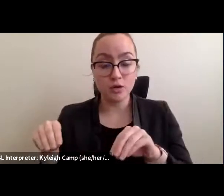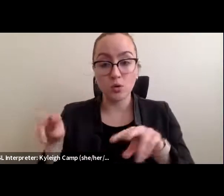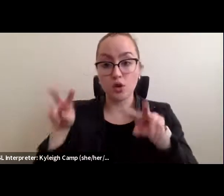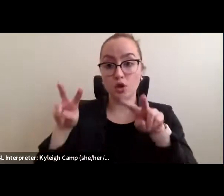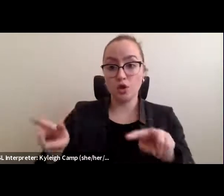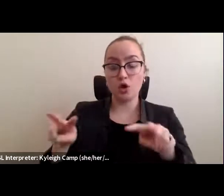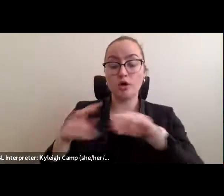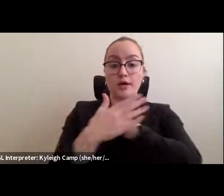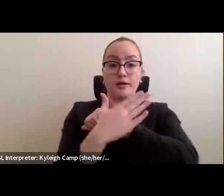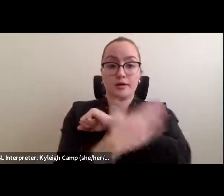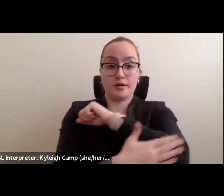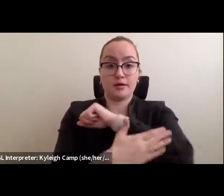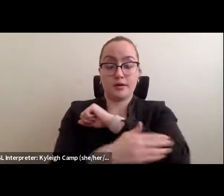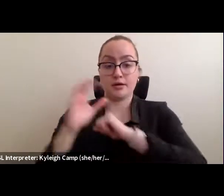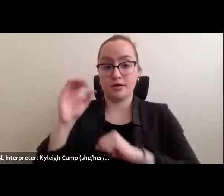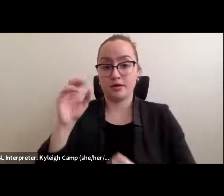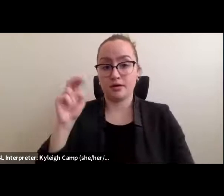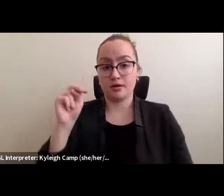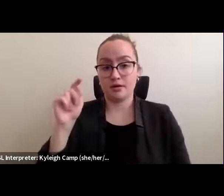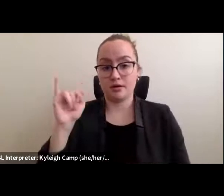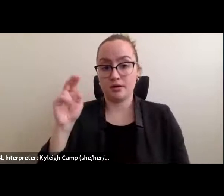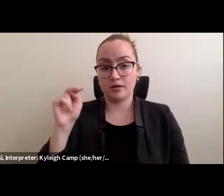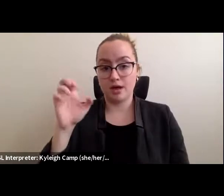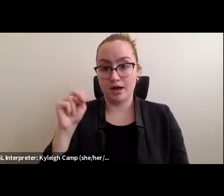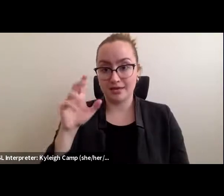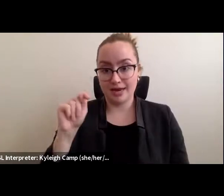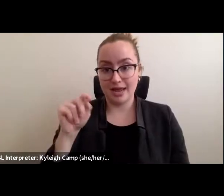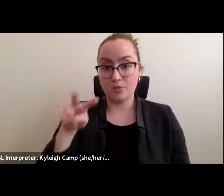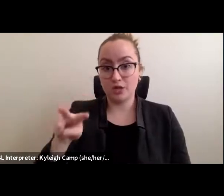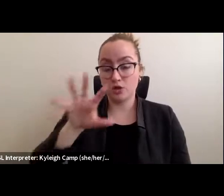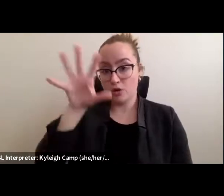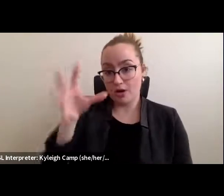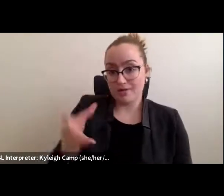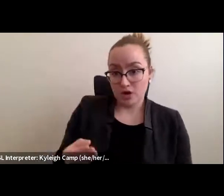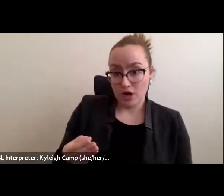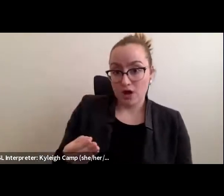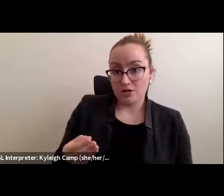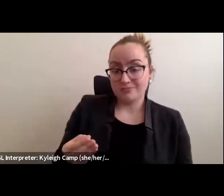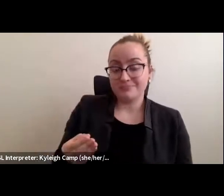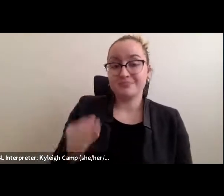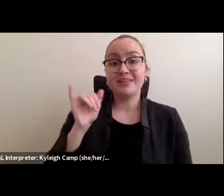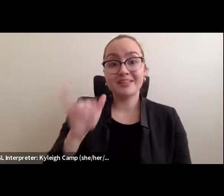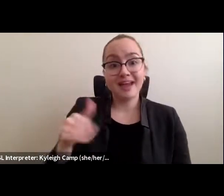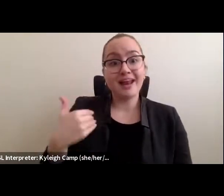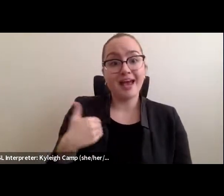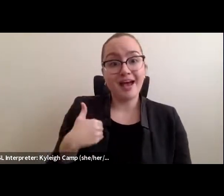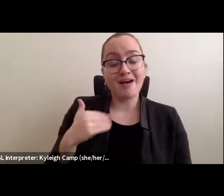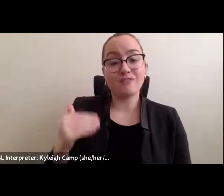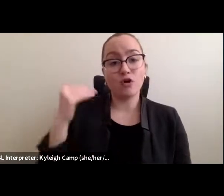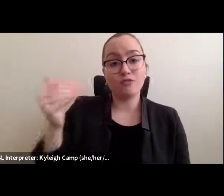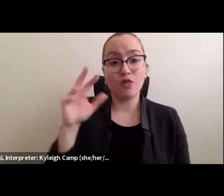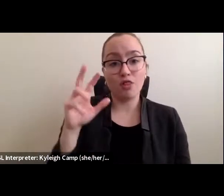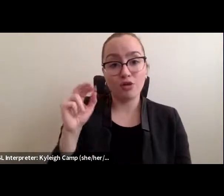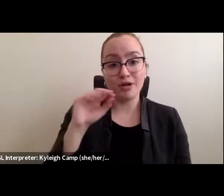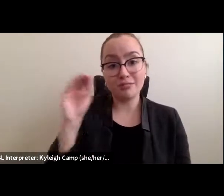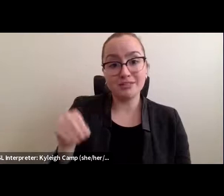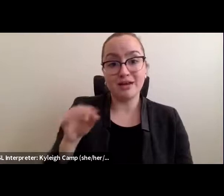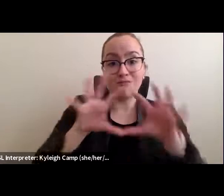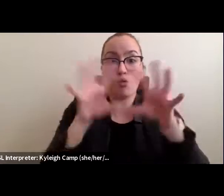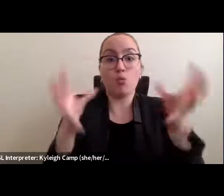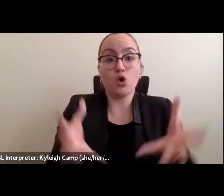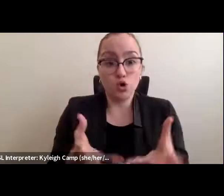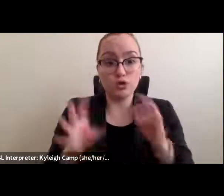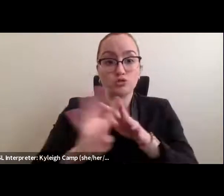30%. Africa hosts 30% of the world's refugees, right? And they're doing it in a way in which doesn't